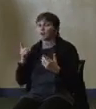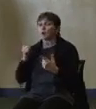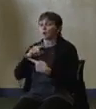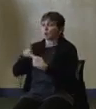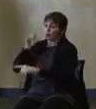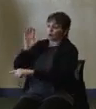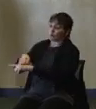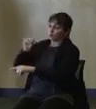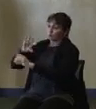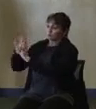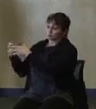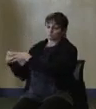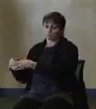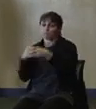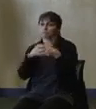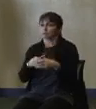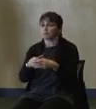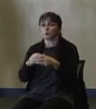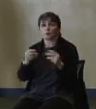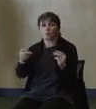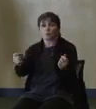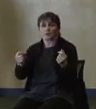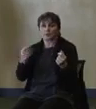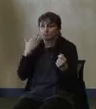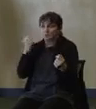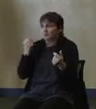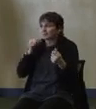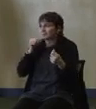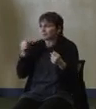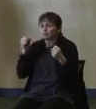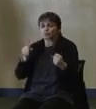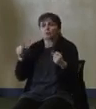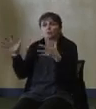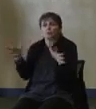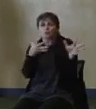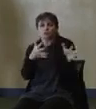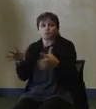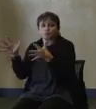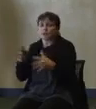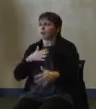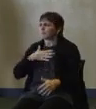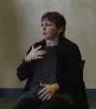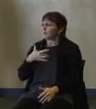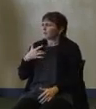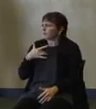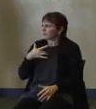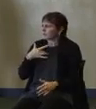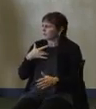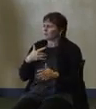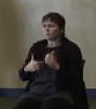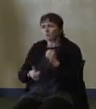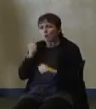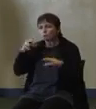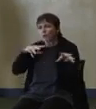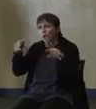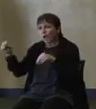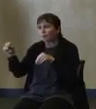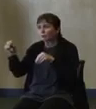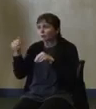the lack of wind. And so I think the top number we had out at any one time